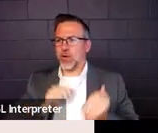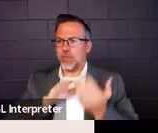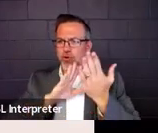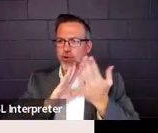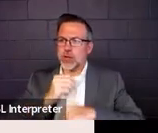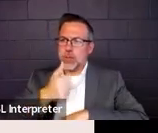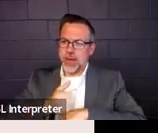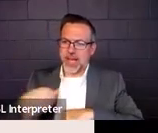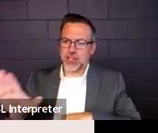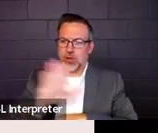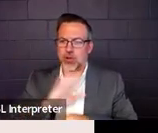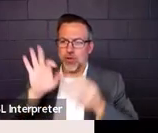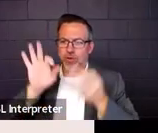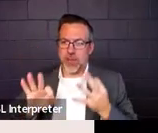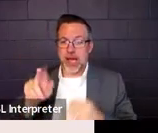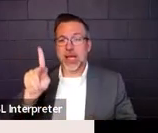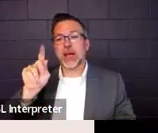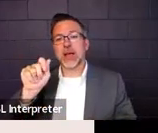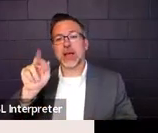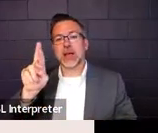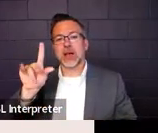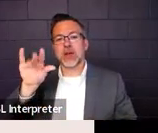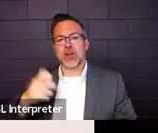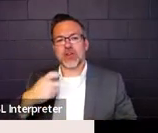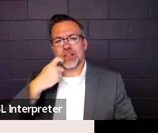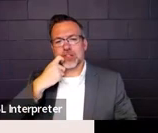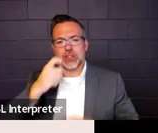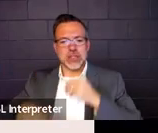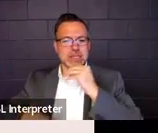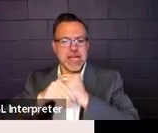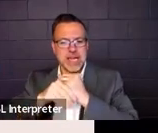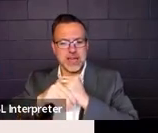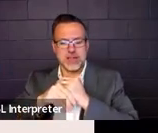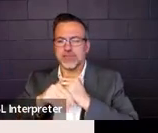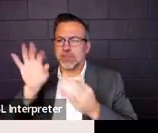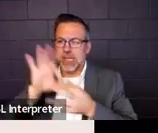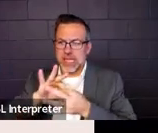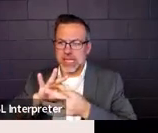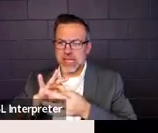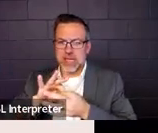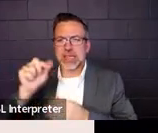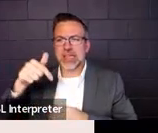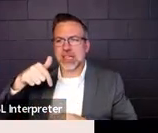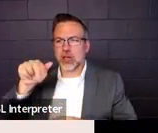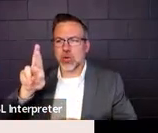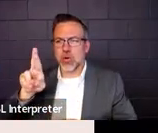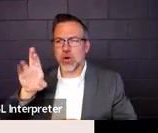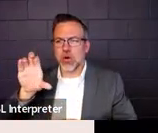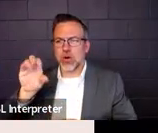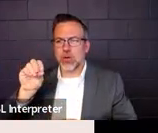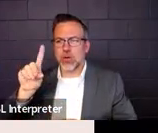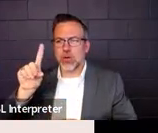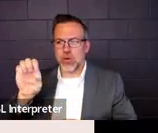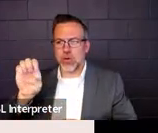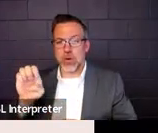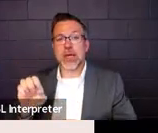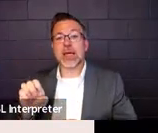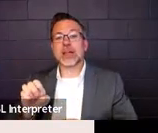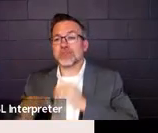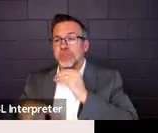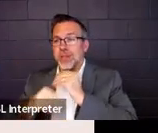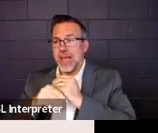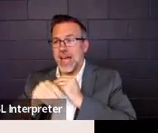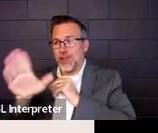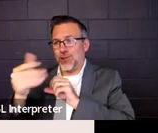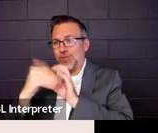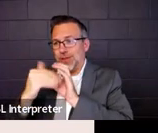the link in the chat box. There's QR code. Put your email address in to get